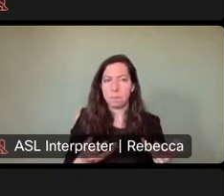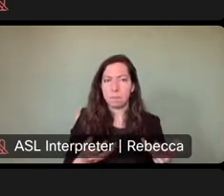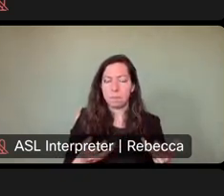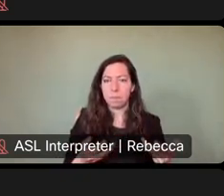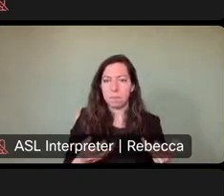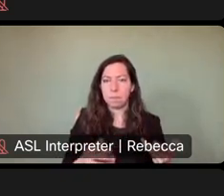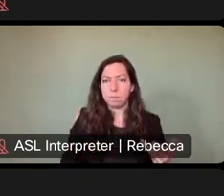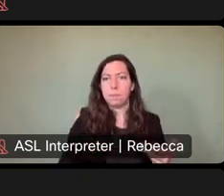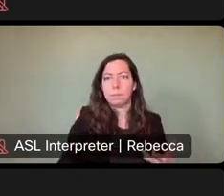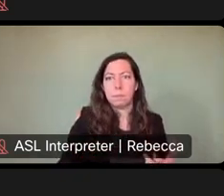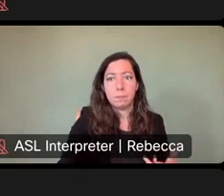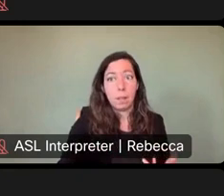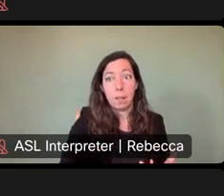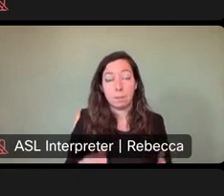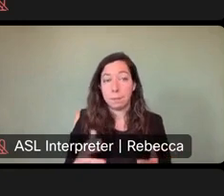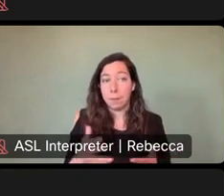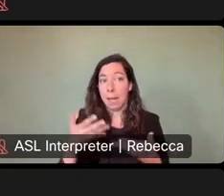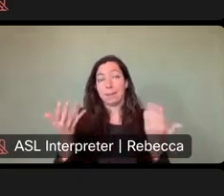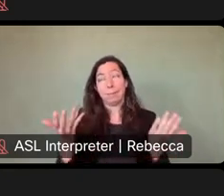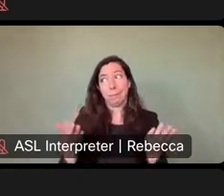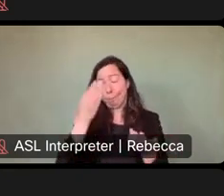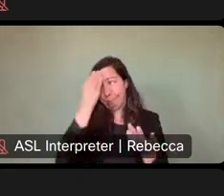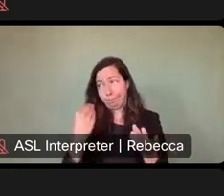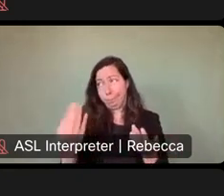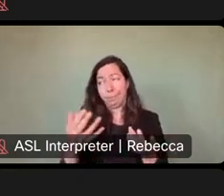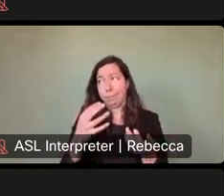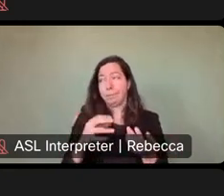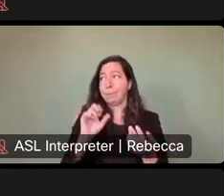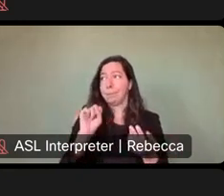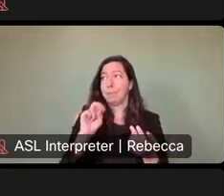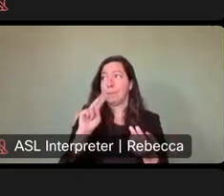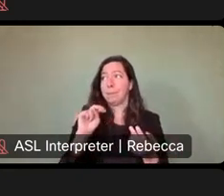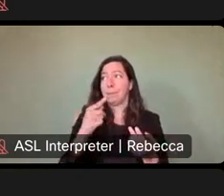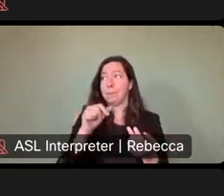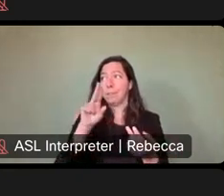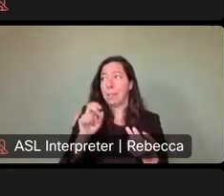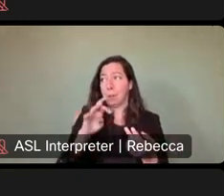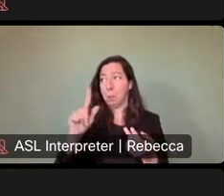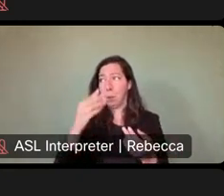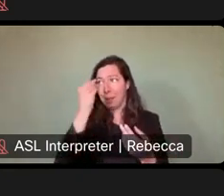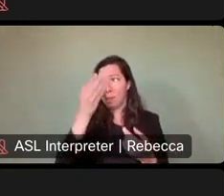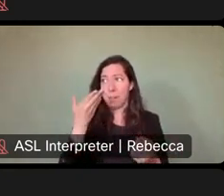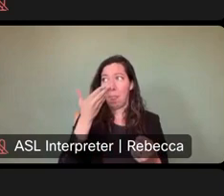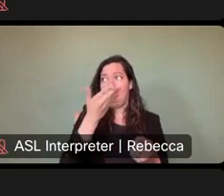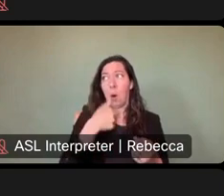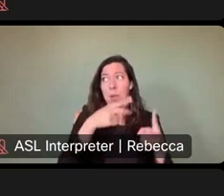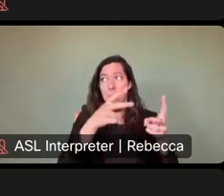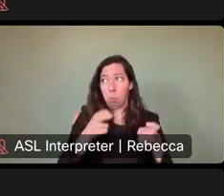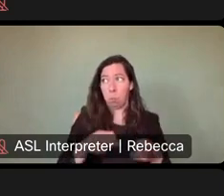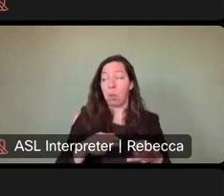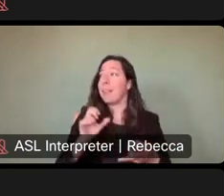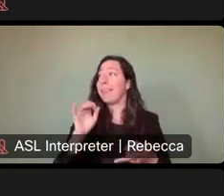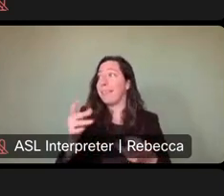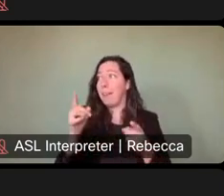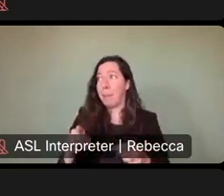that that's where we pulled the information from. Um, if you would like, you're welcome to give me a call and I can walk you through that or shoot me an